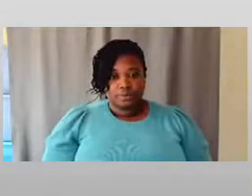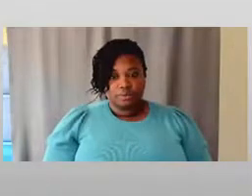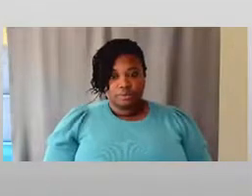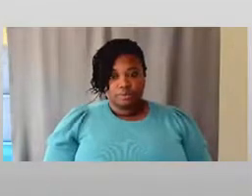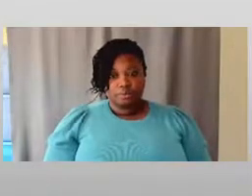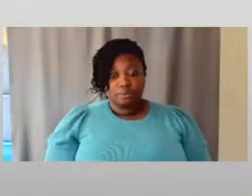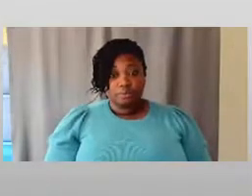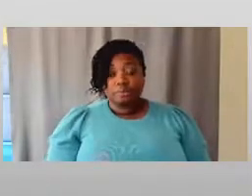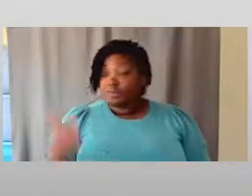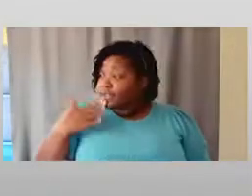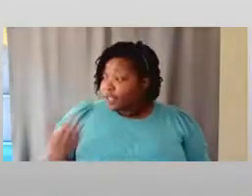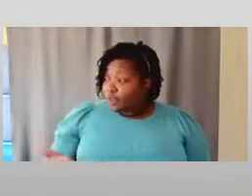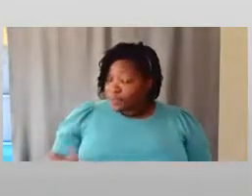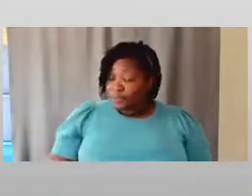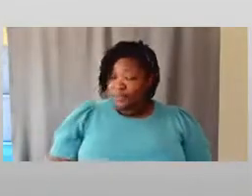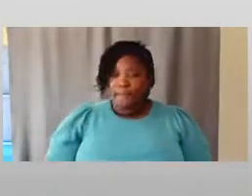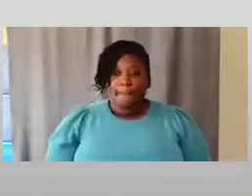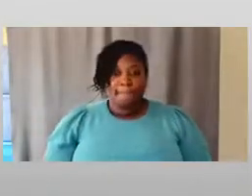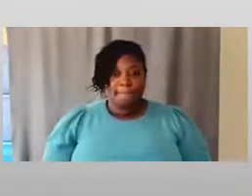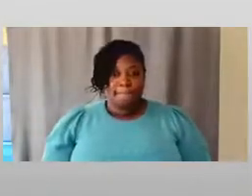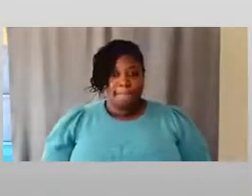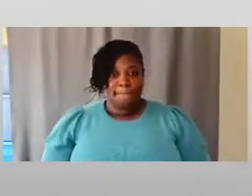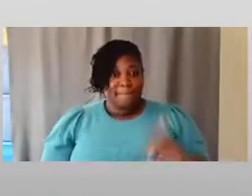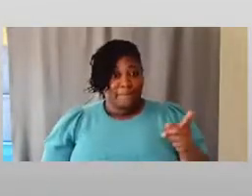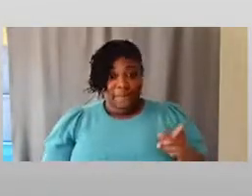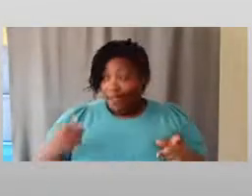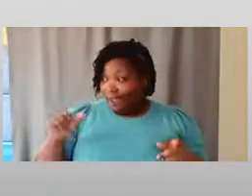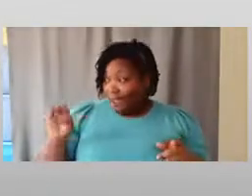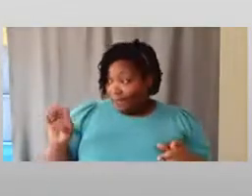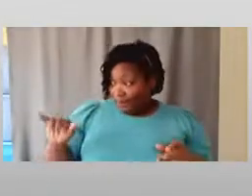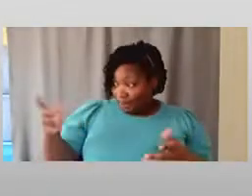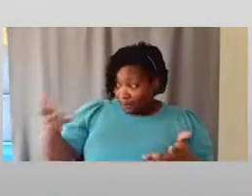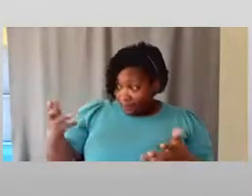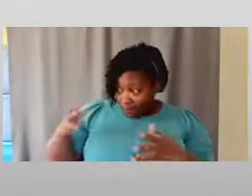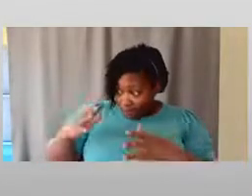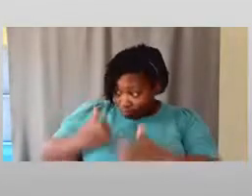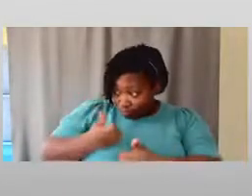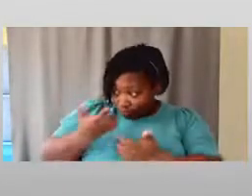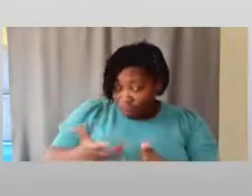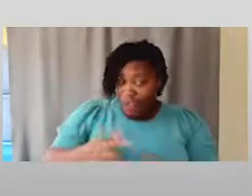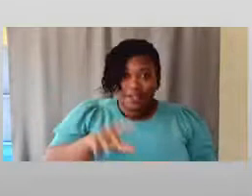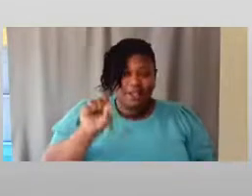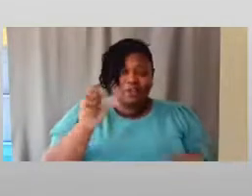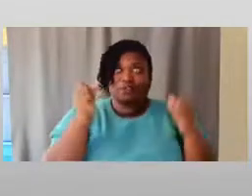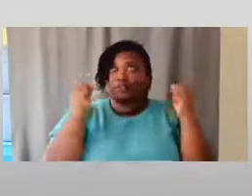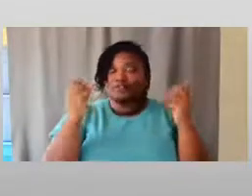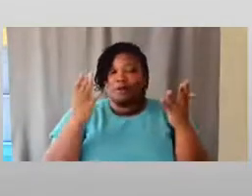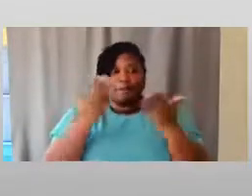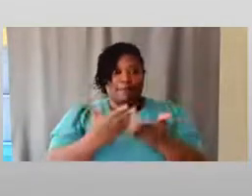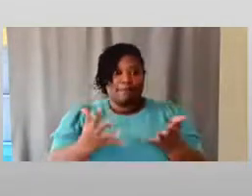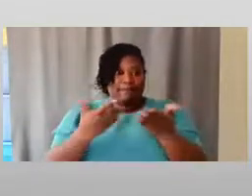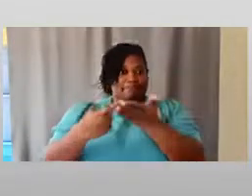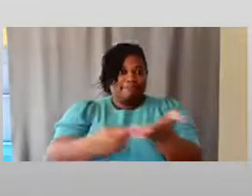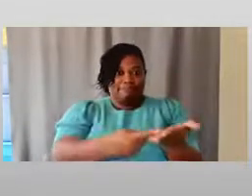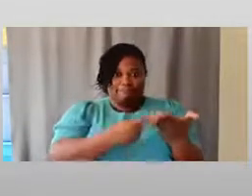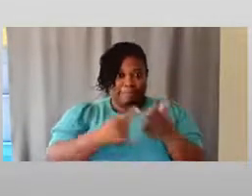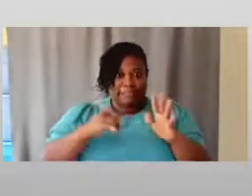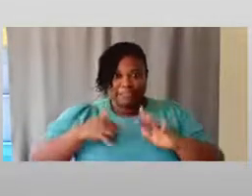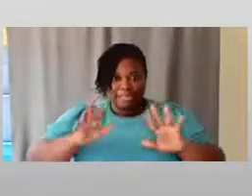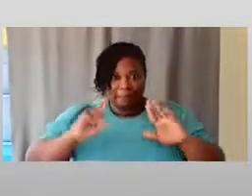Thank you. Thank you. Navi, do you want to add to that? So many things I want to talk about on this. Clearly, I'm like,